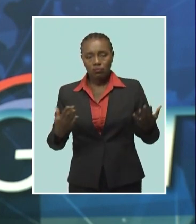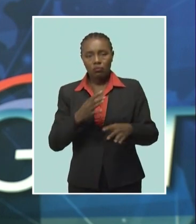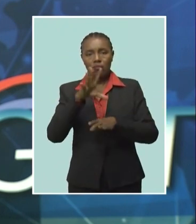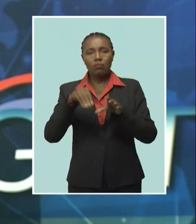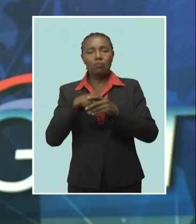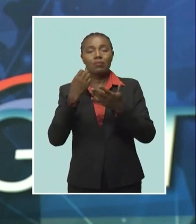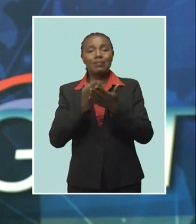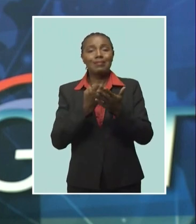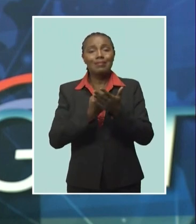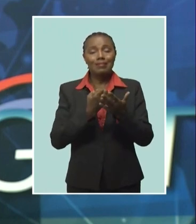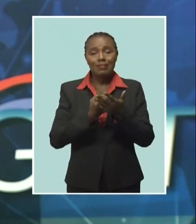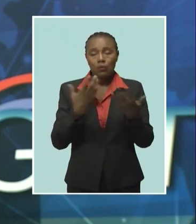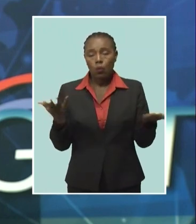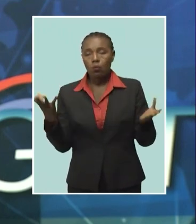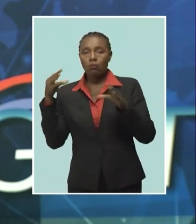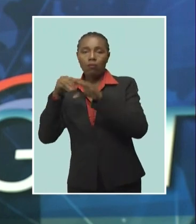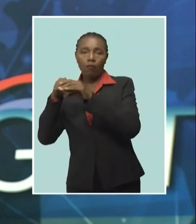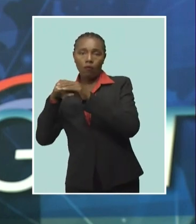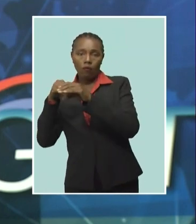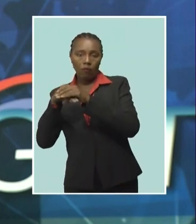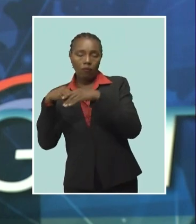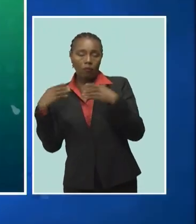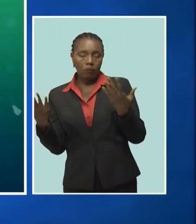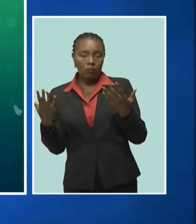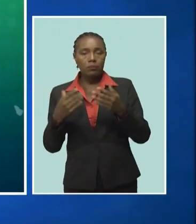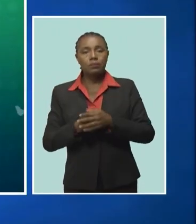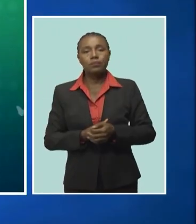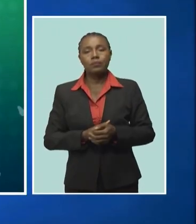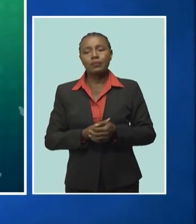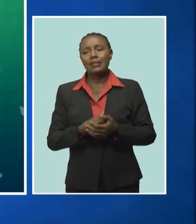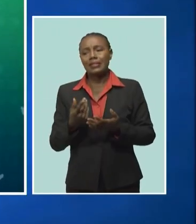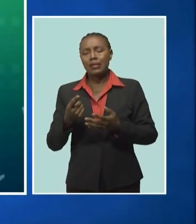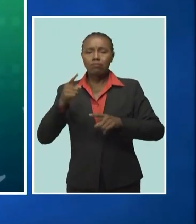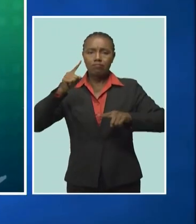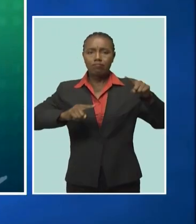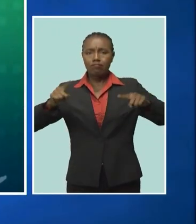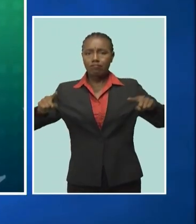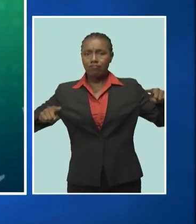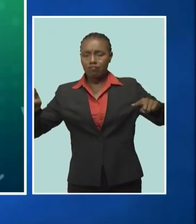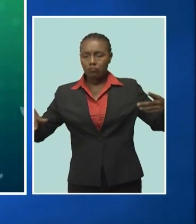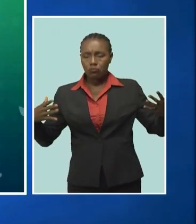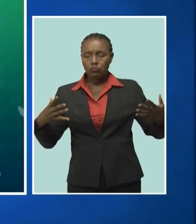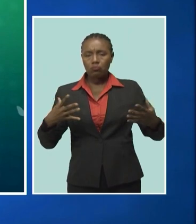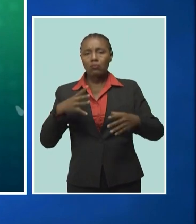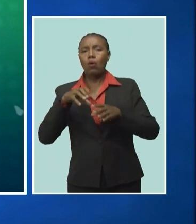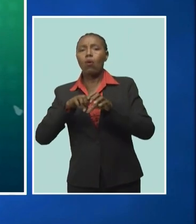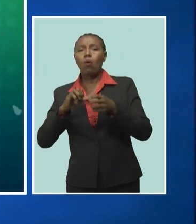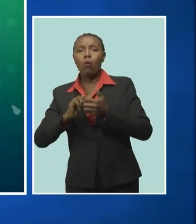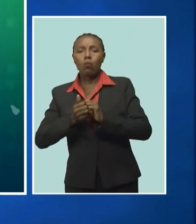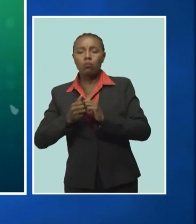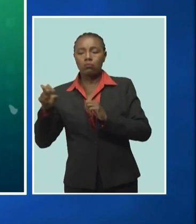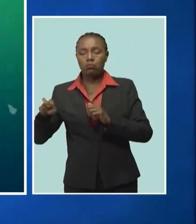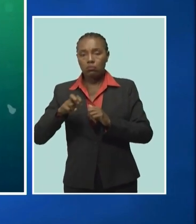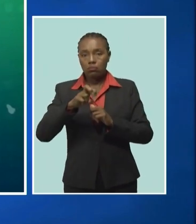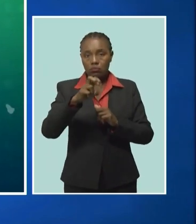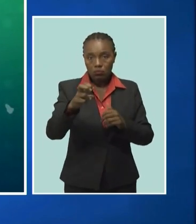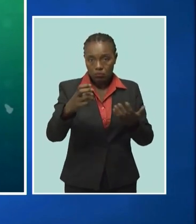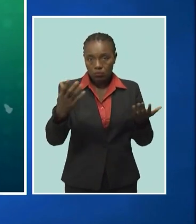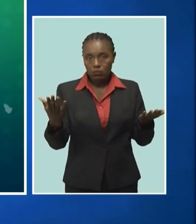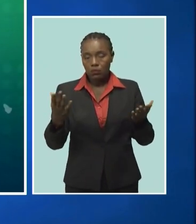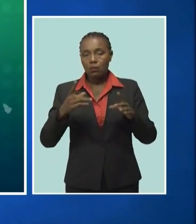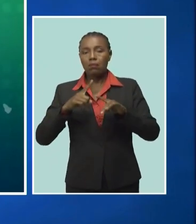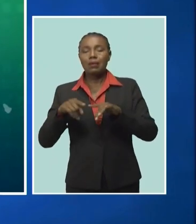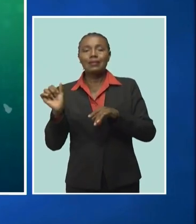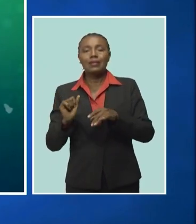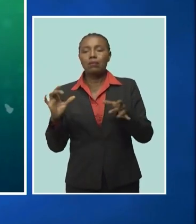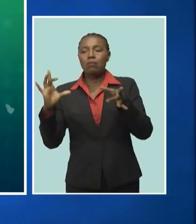investment, and he gave some details. Diversifying within tourism, but at the same time, building